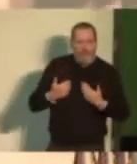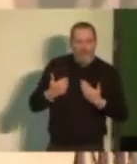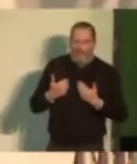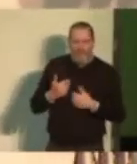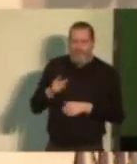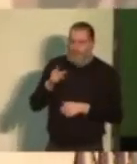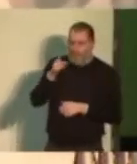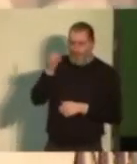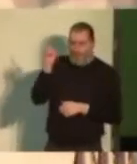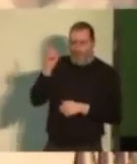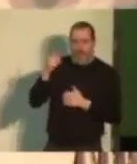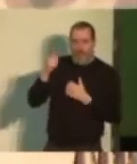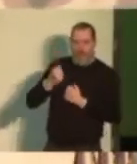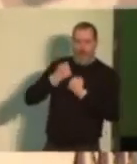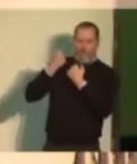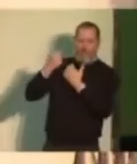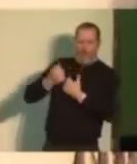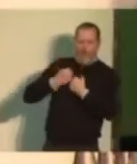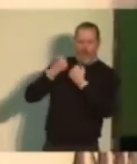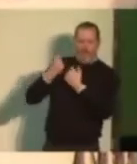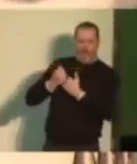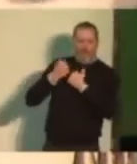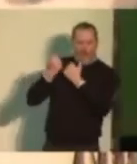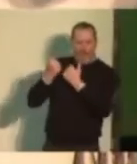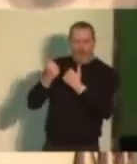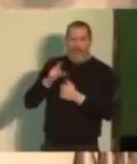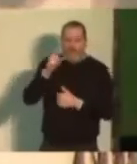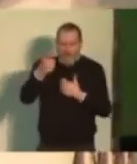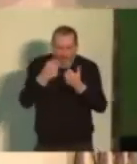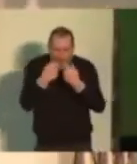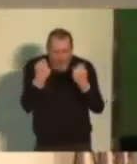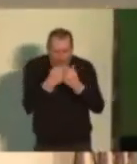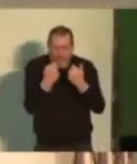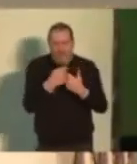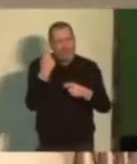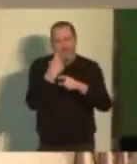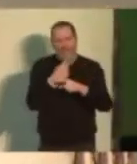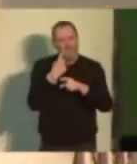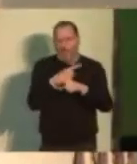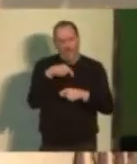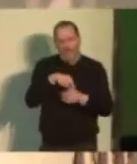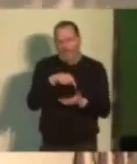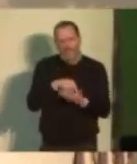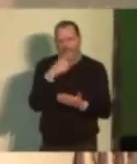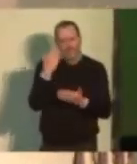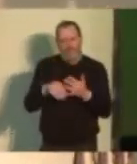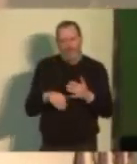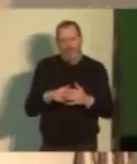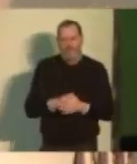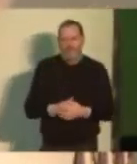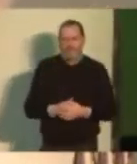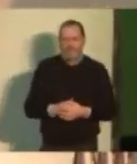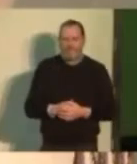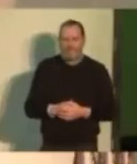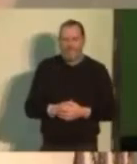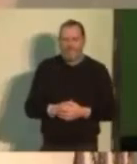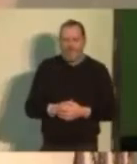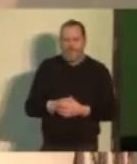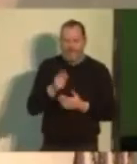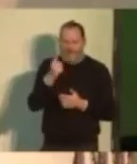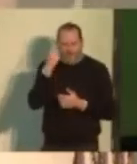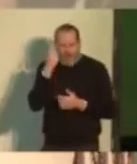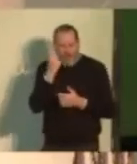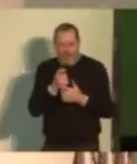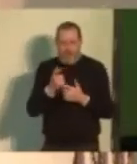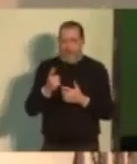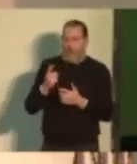of ownership. Again, the corporate media doesn't talk about this terribly much. But in sector after sector